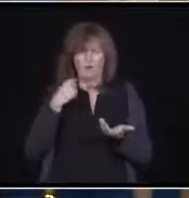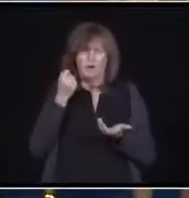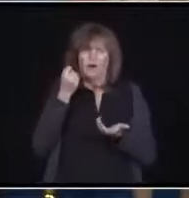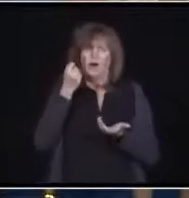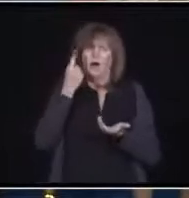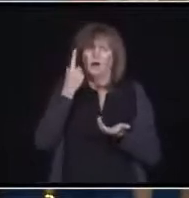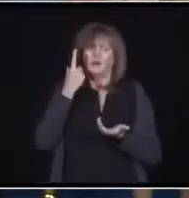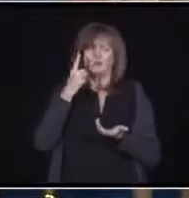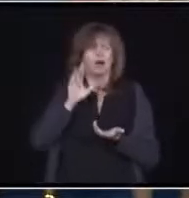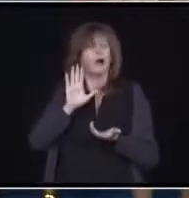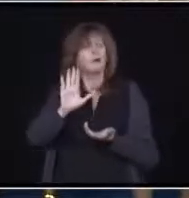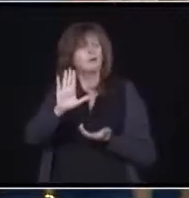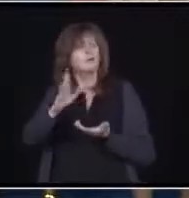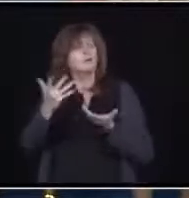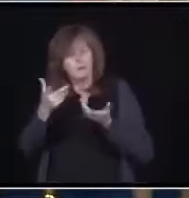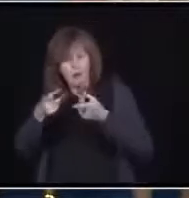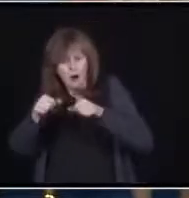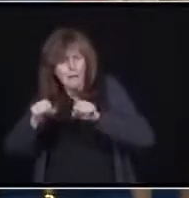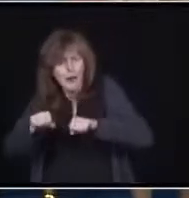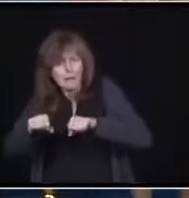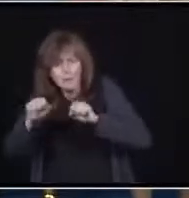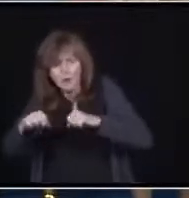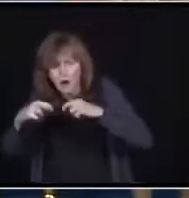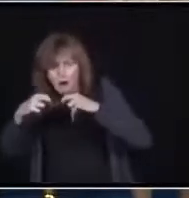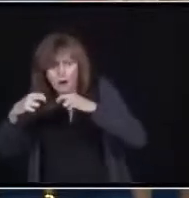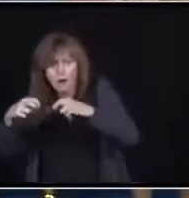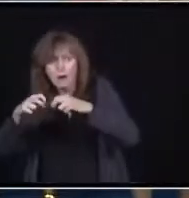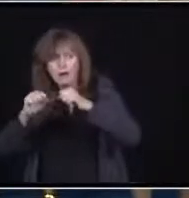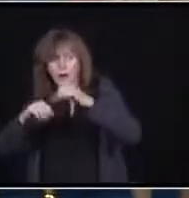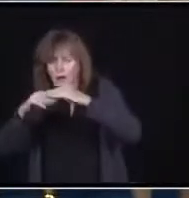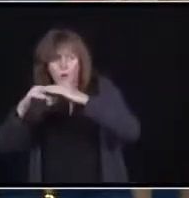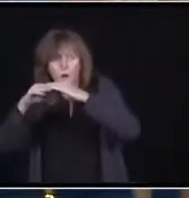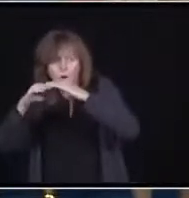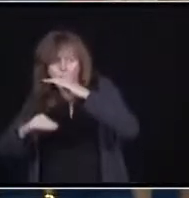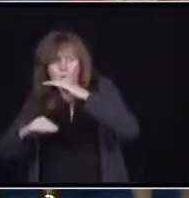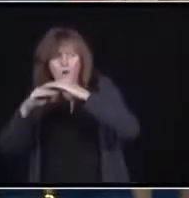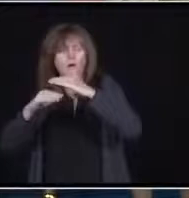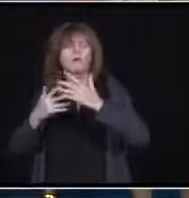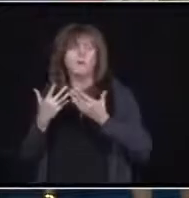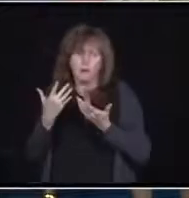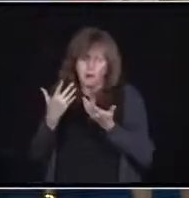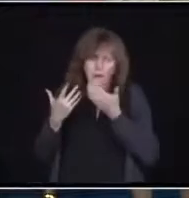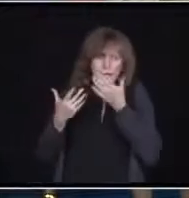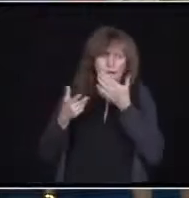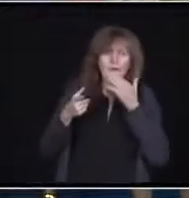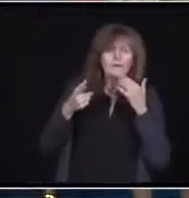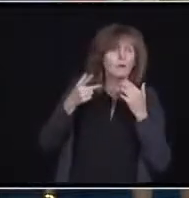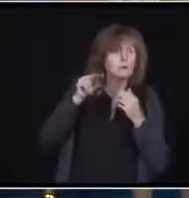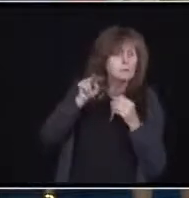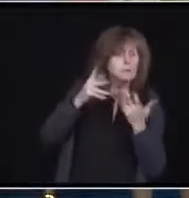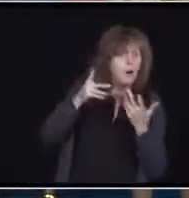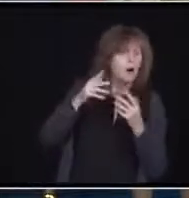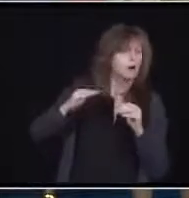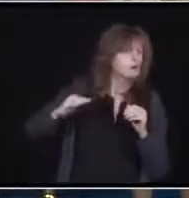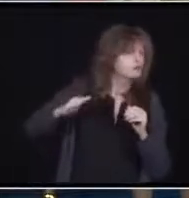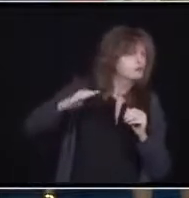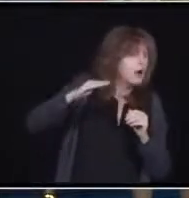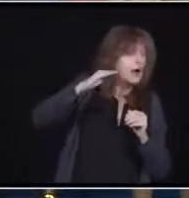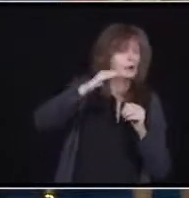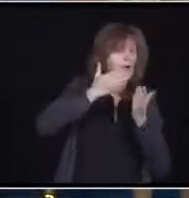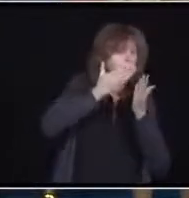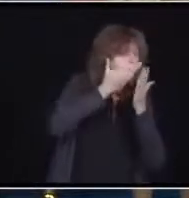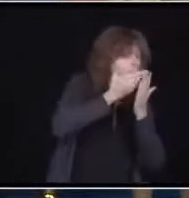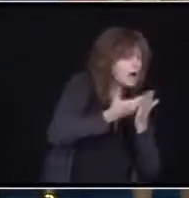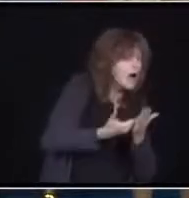in place. Nevertheless, if we see trends and directions in certain areas, and it's backed up with data, we may have to move to further do some action.